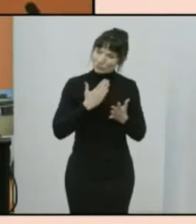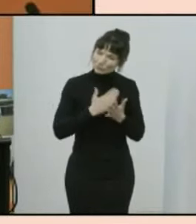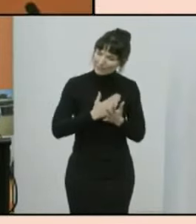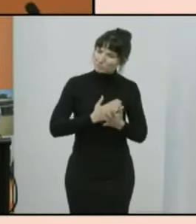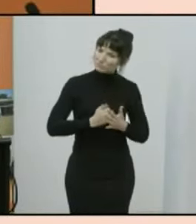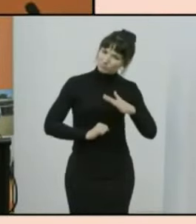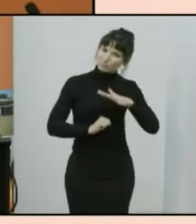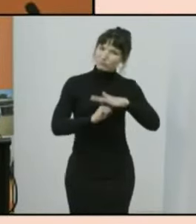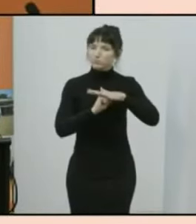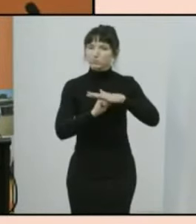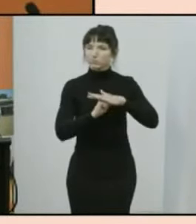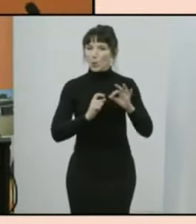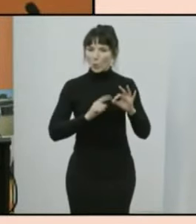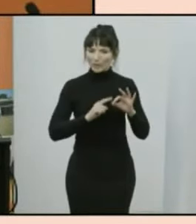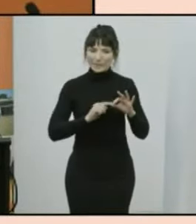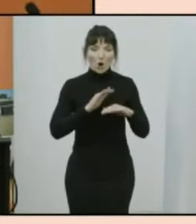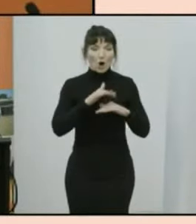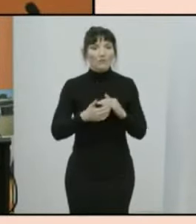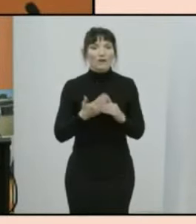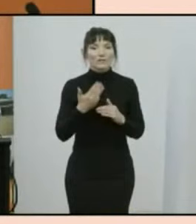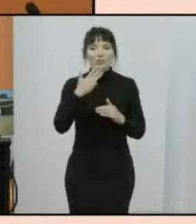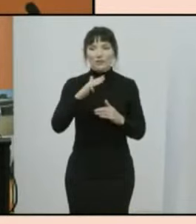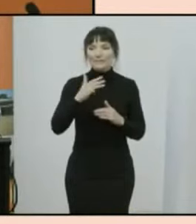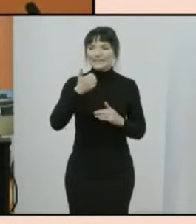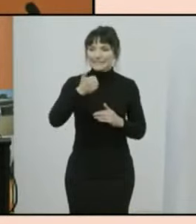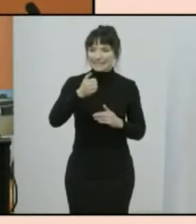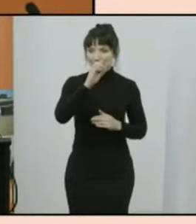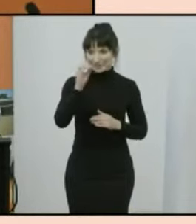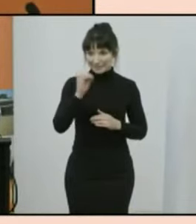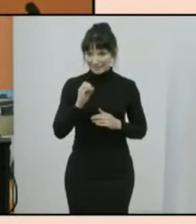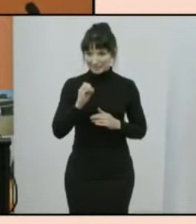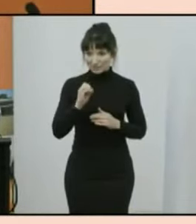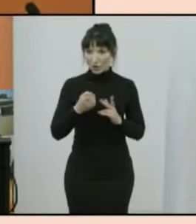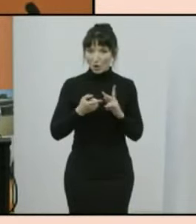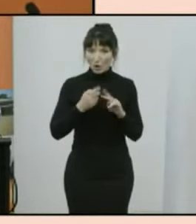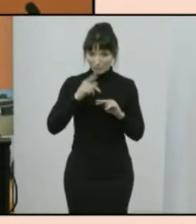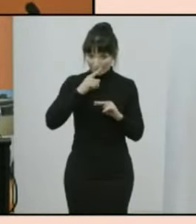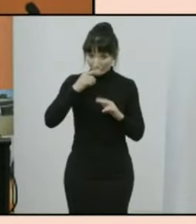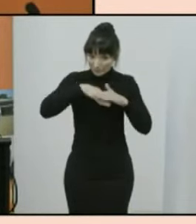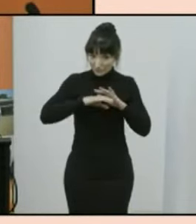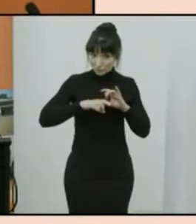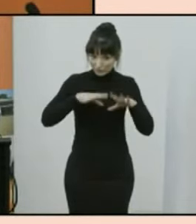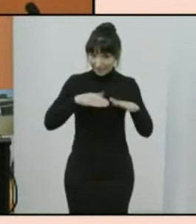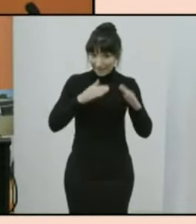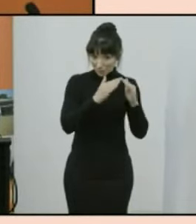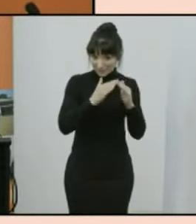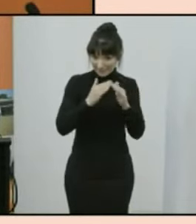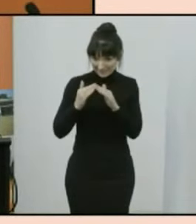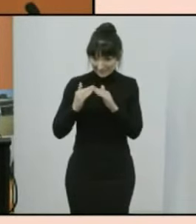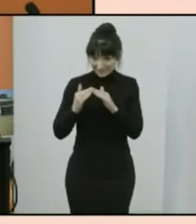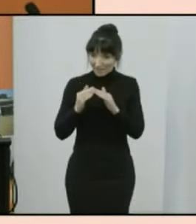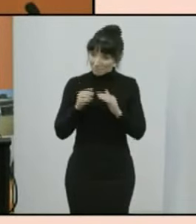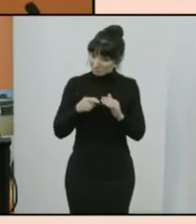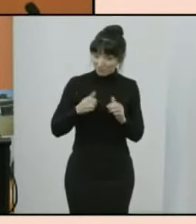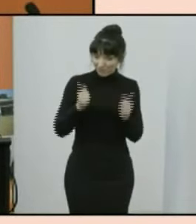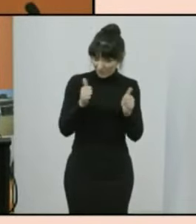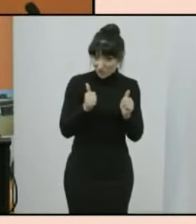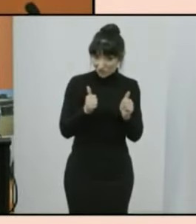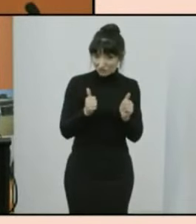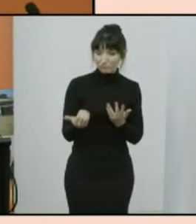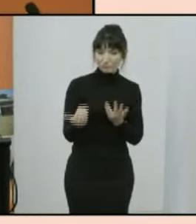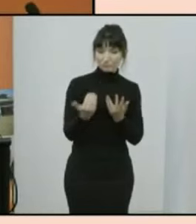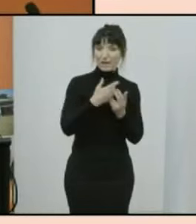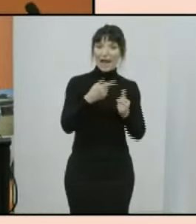over 96 of australian dwellings completed the census despite around half of households being in lockdown